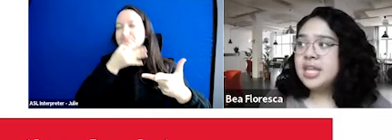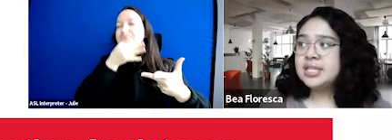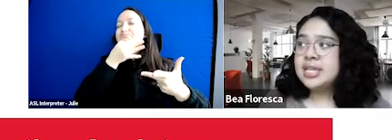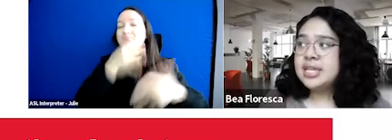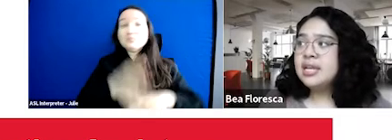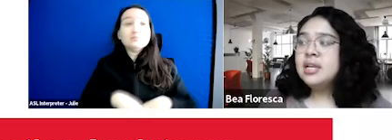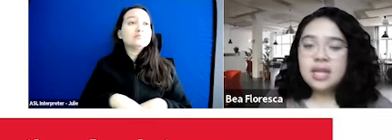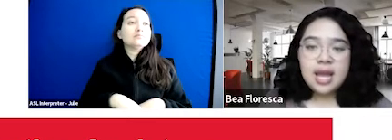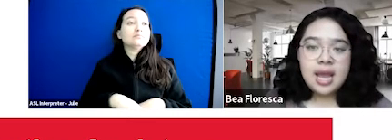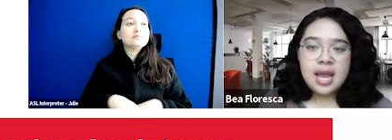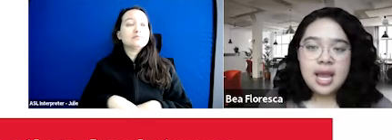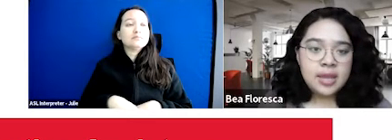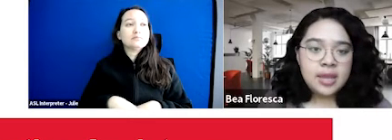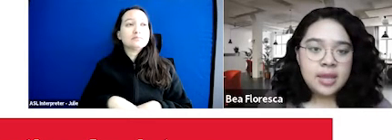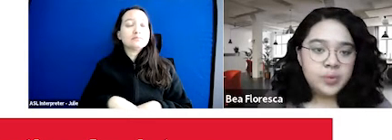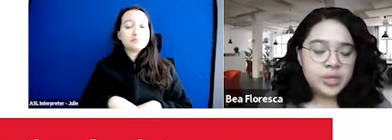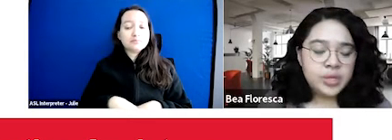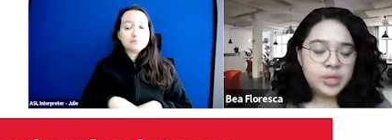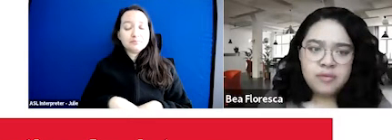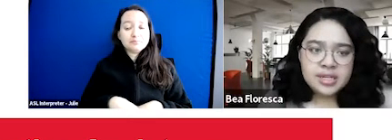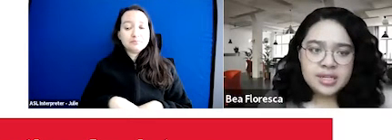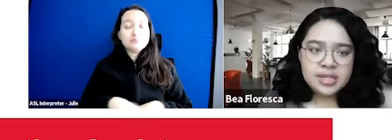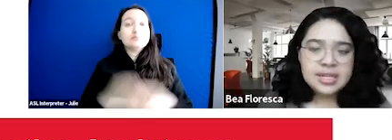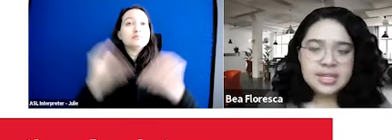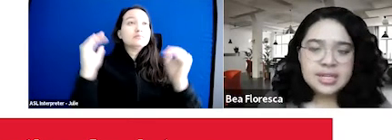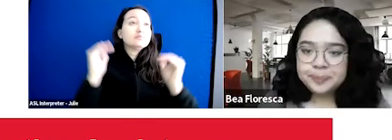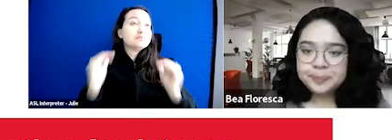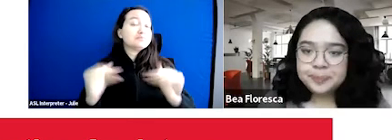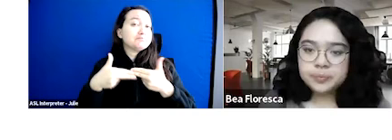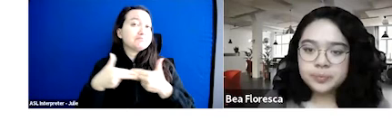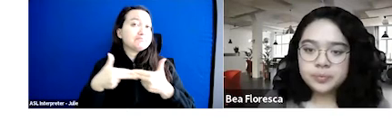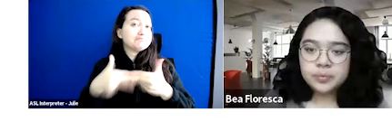With that said, I we can move on to the next slide.